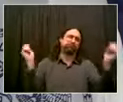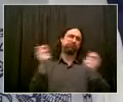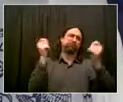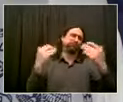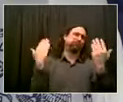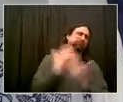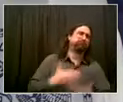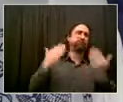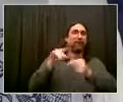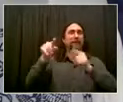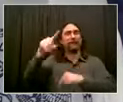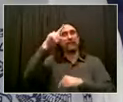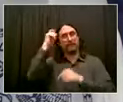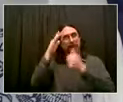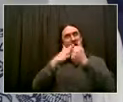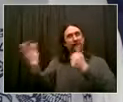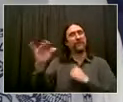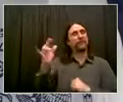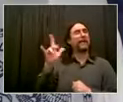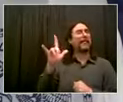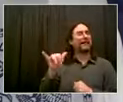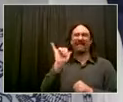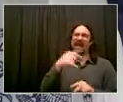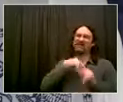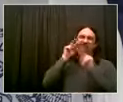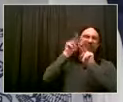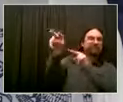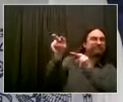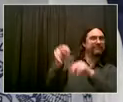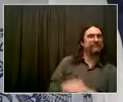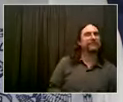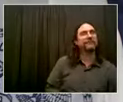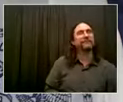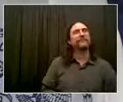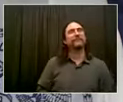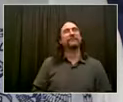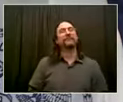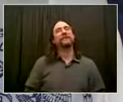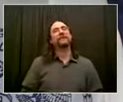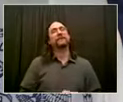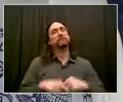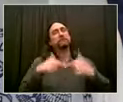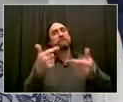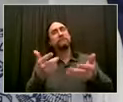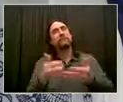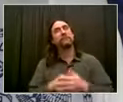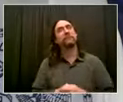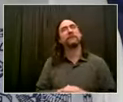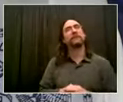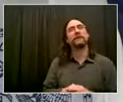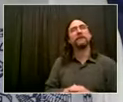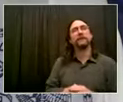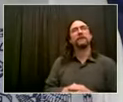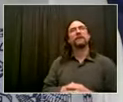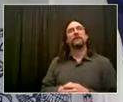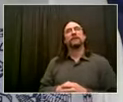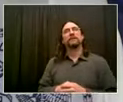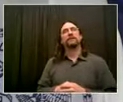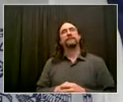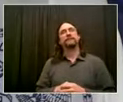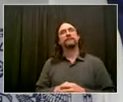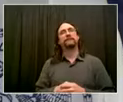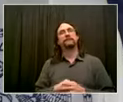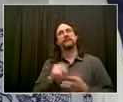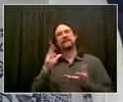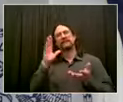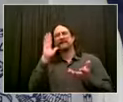Okay, thanks. And then I can probably guess the answer to this, but did he consult you on this decision at all? Erin, I know you'll be shocked, shocked and amazed.